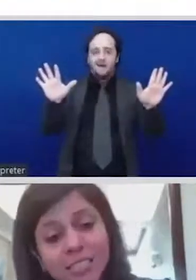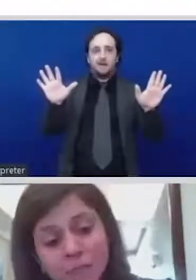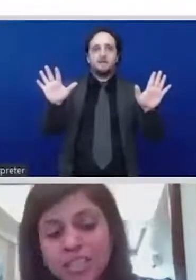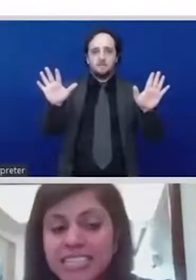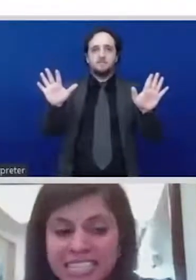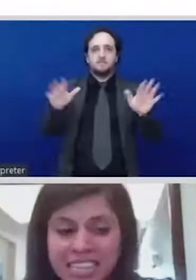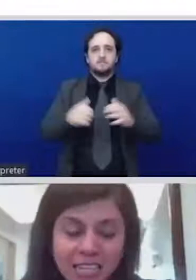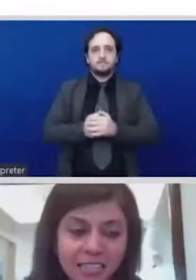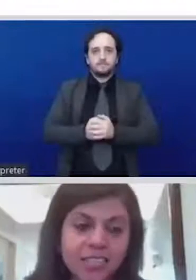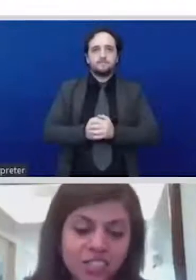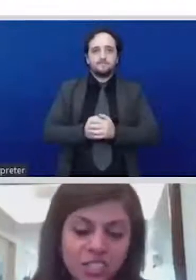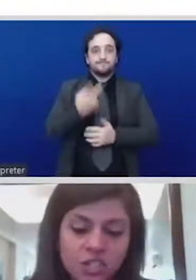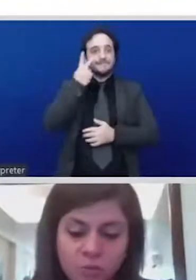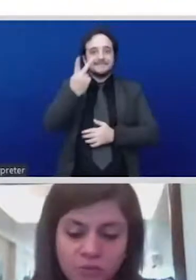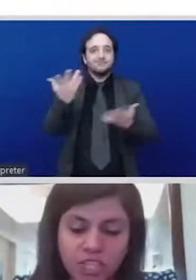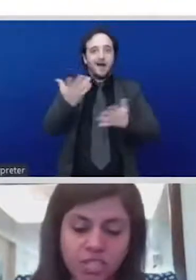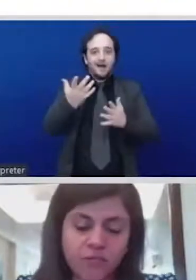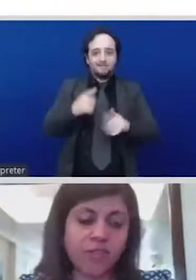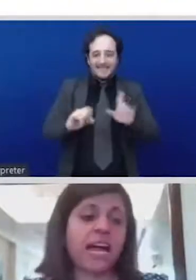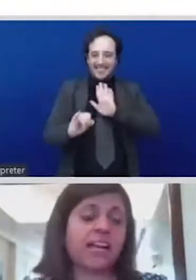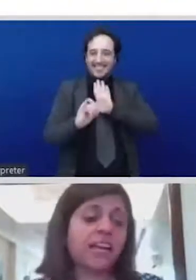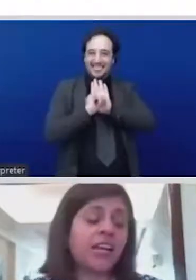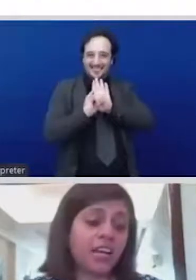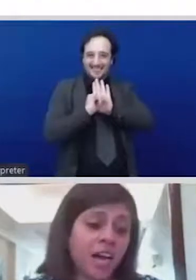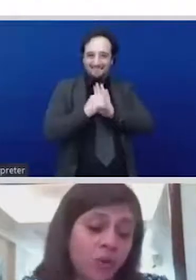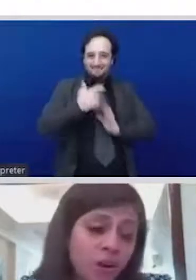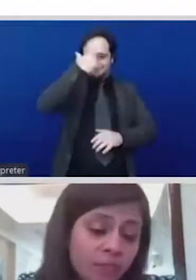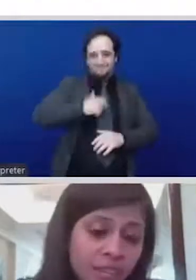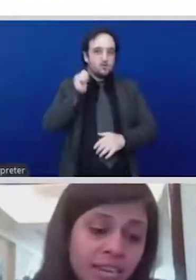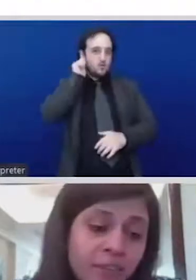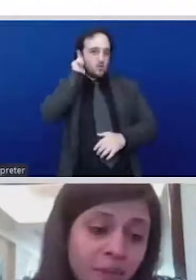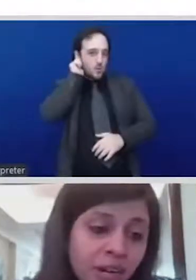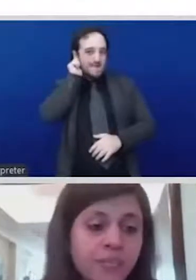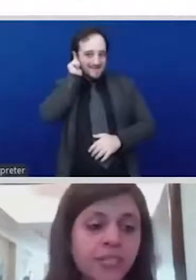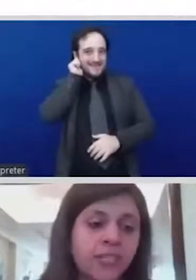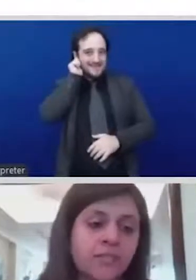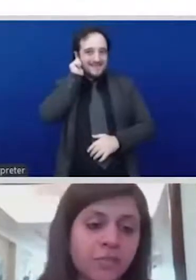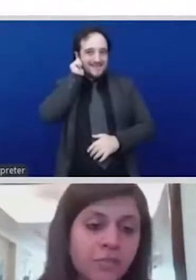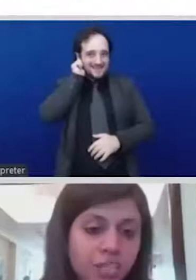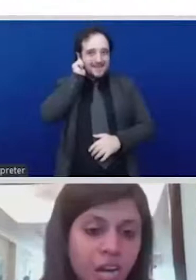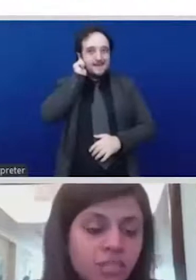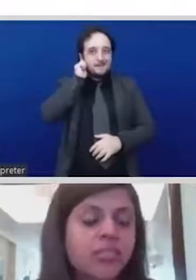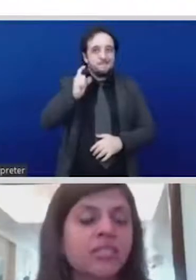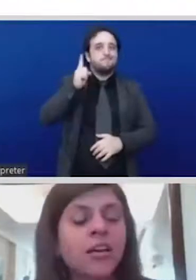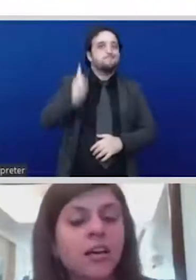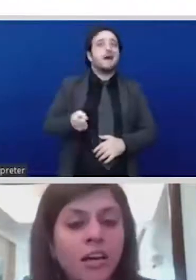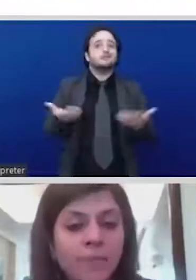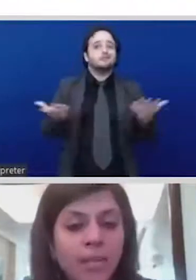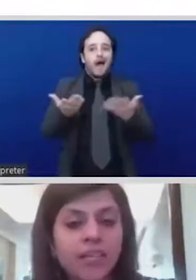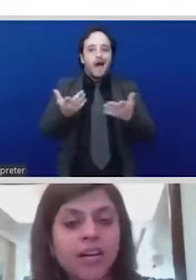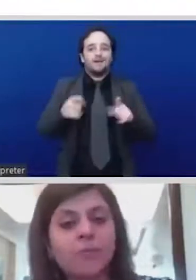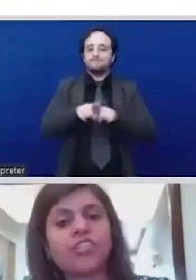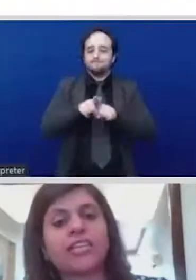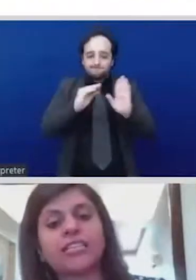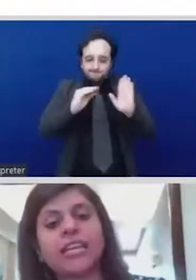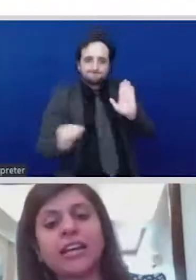especially seen and this is just an observation that we've had in our work with the elected women representatives in the village councils at the